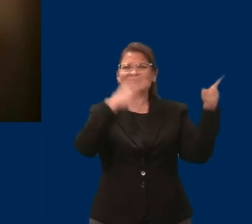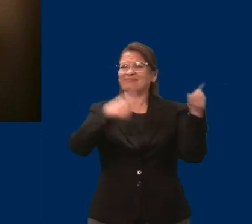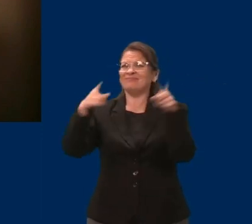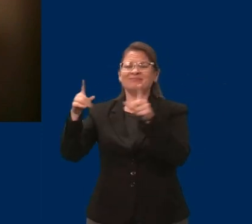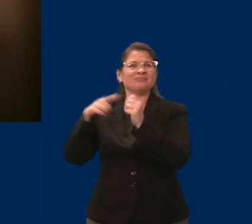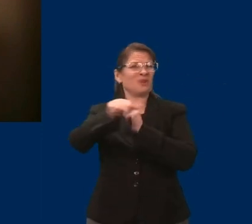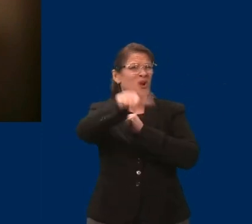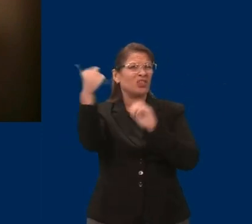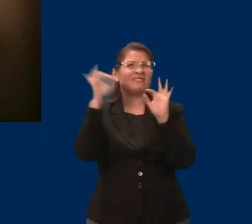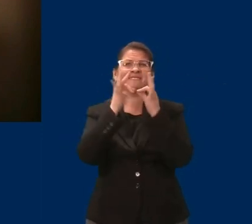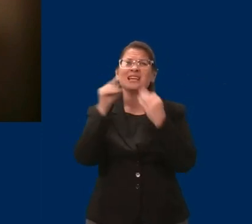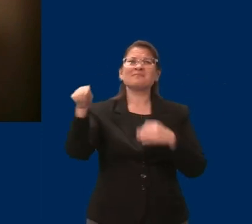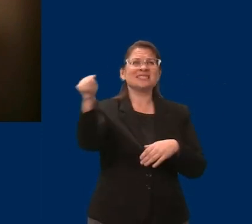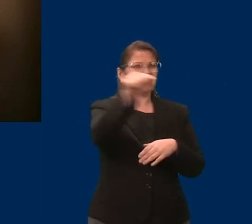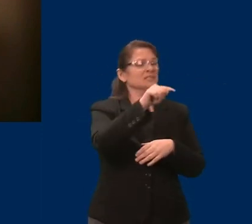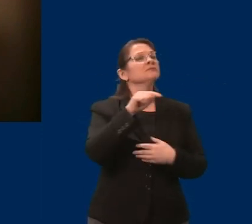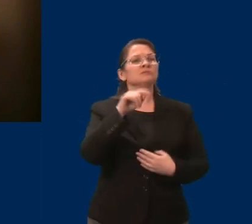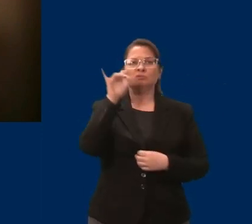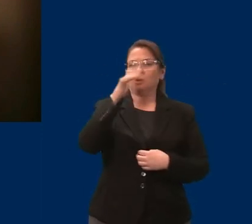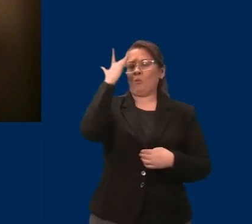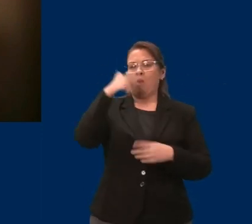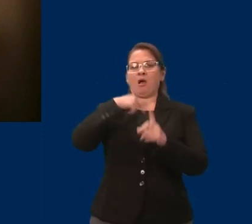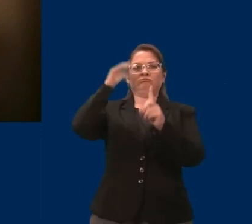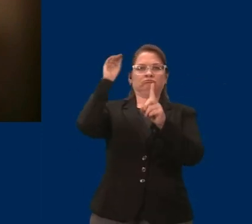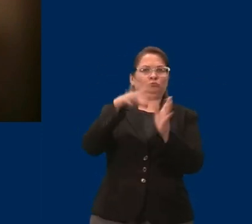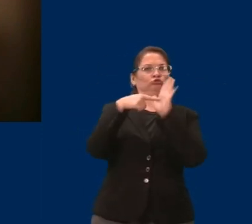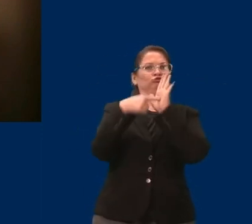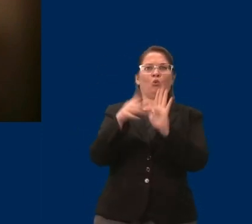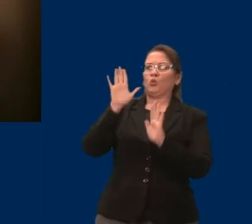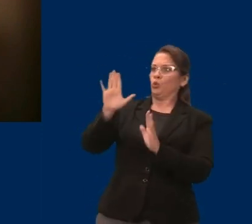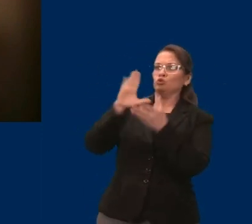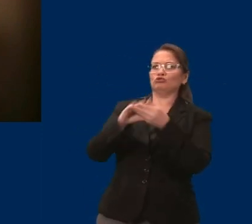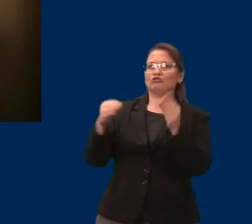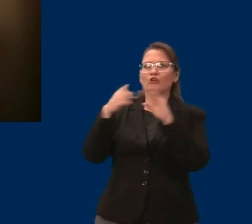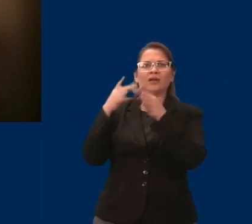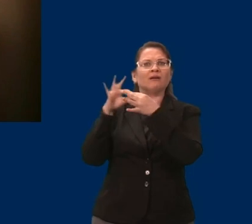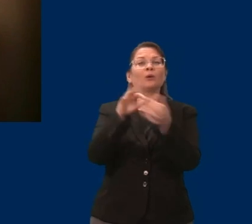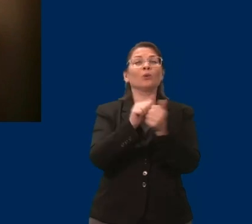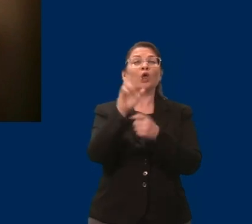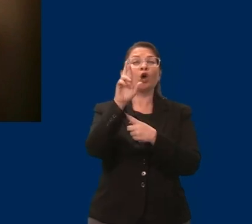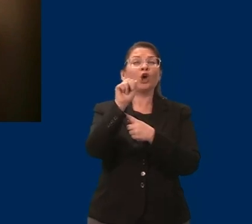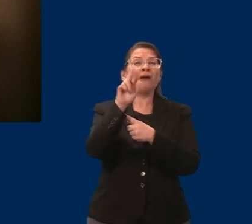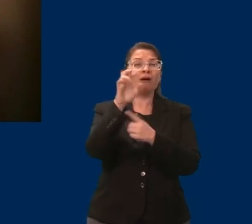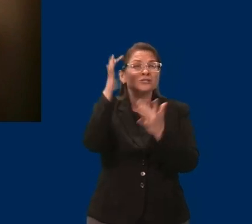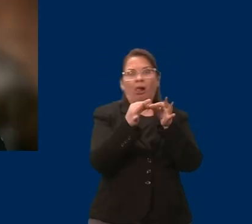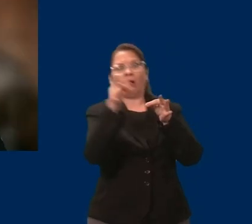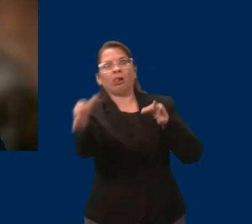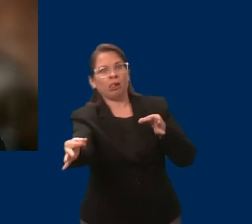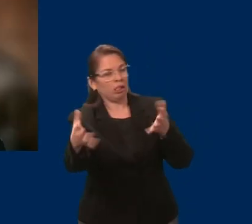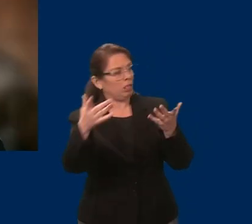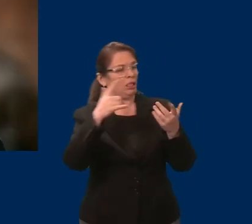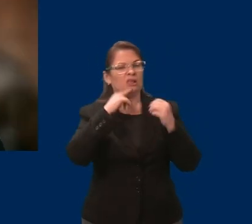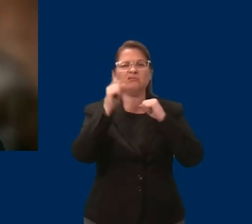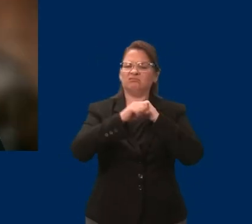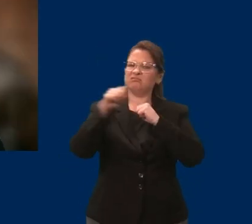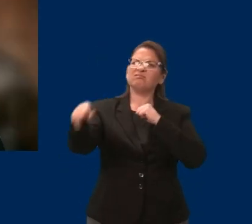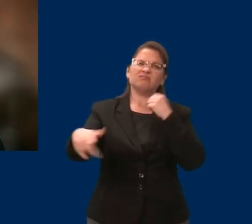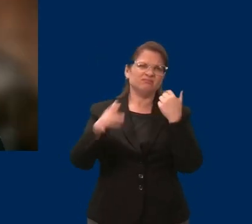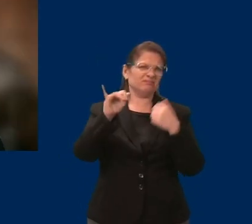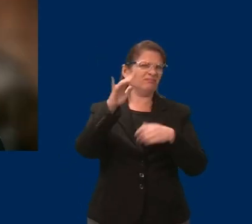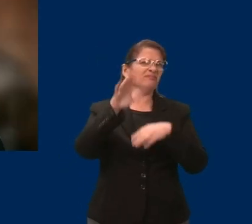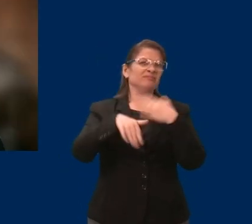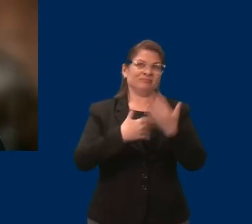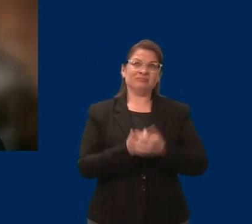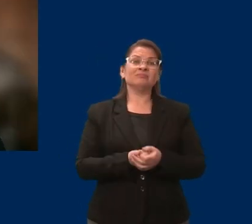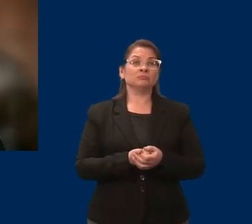kind of in the context of the rare disease community to help people understand what our community is facing. So the average time to diagnosis